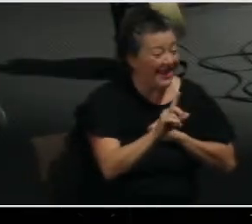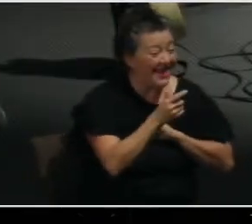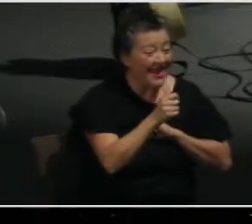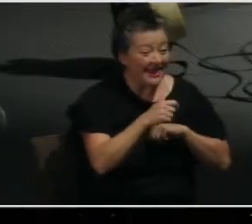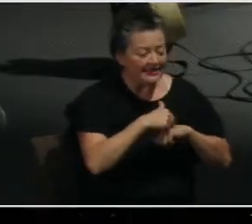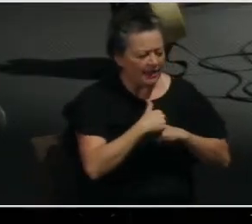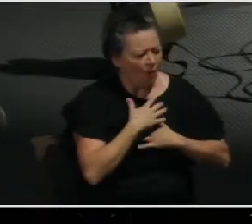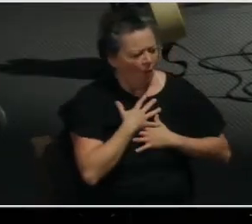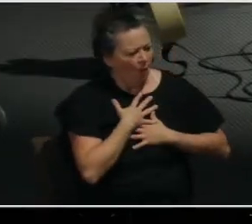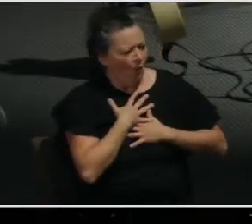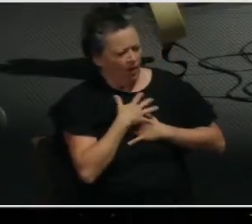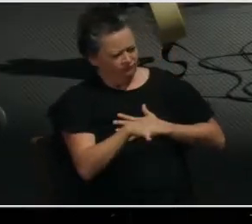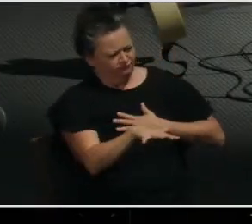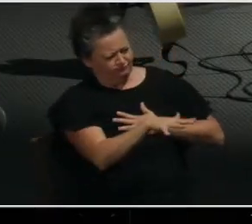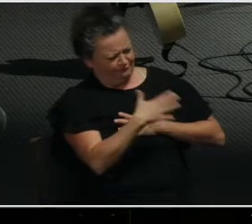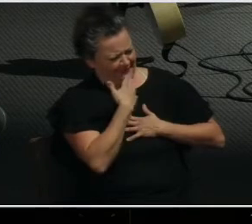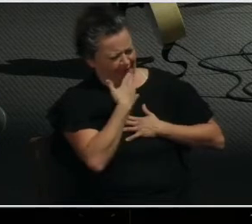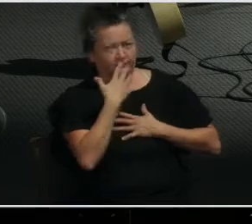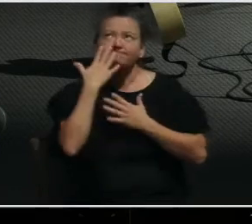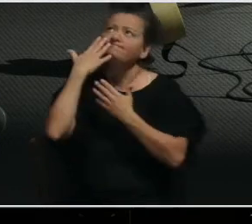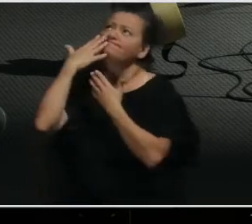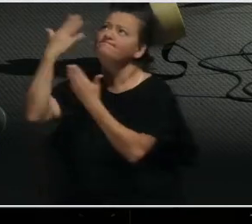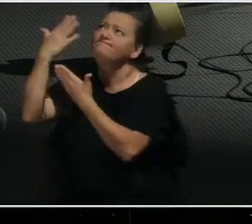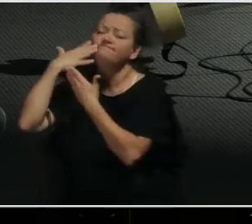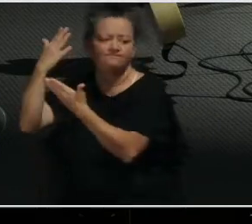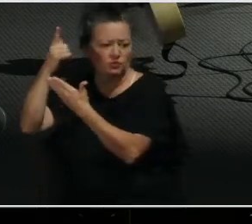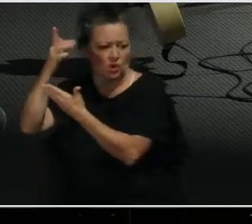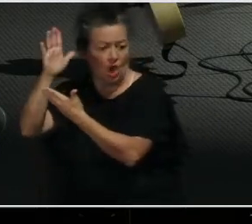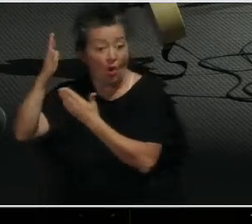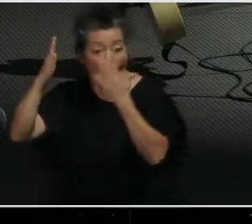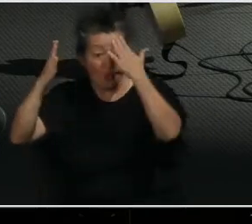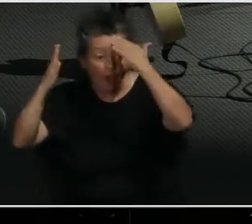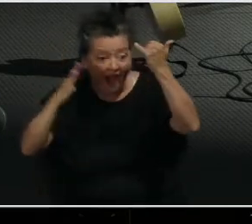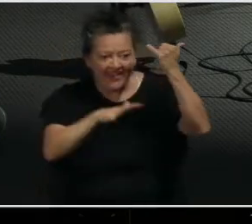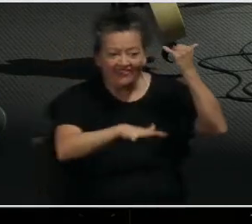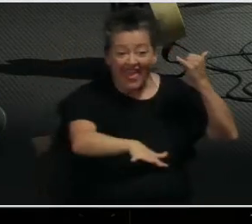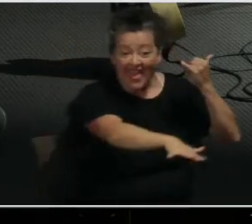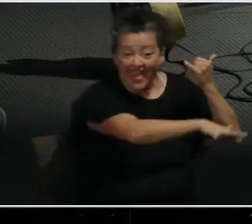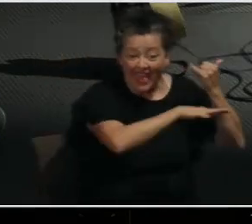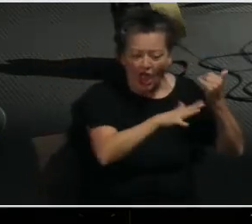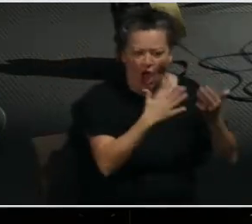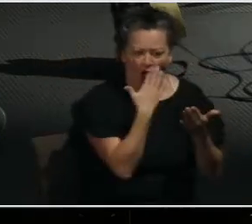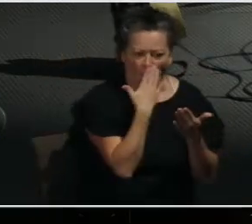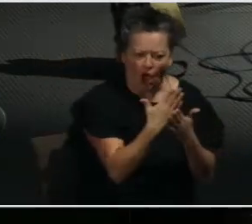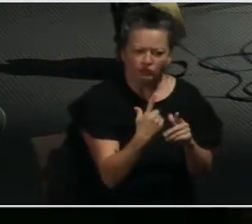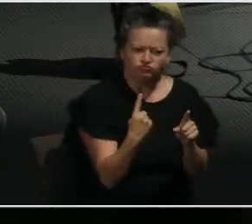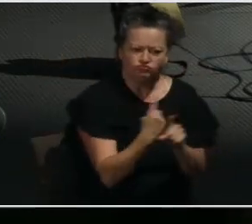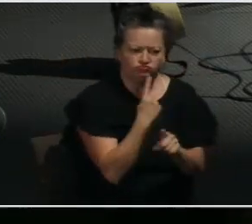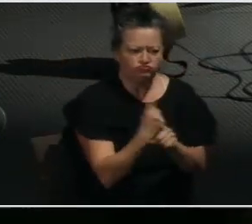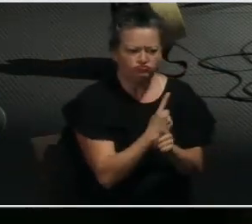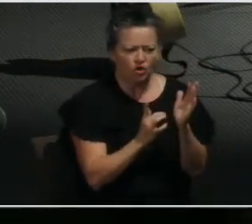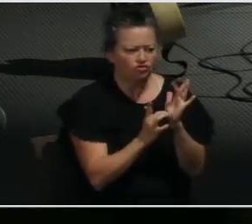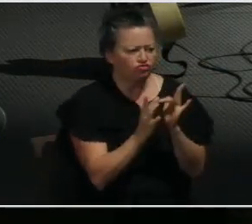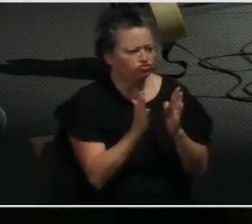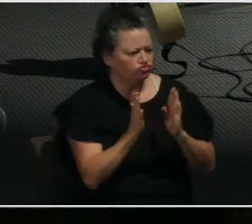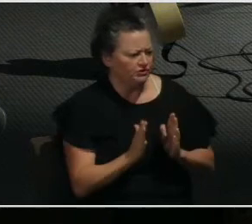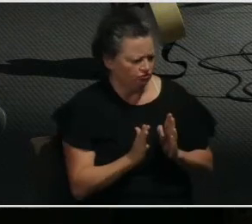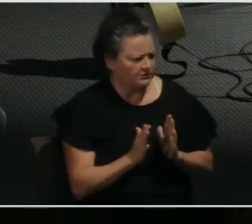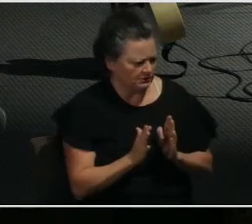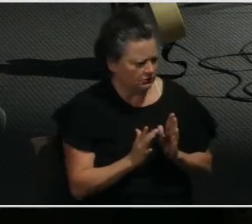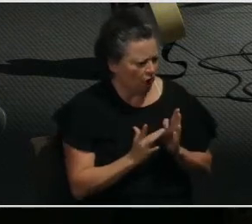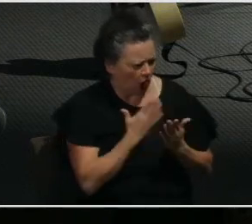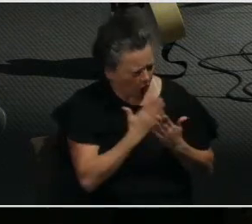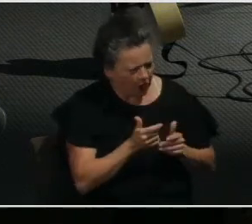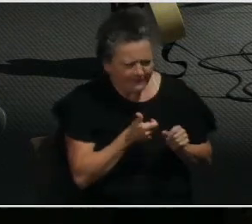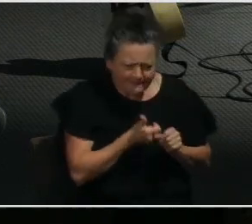Why? Because they were living authentic Christian lives. And we saw last week three